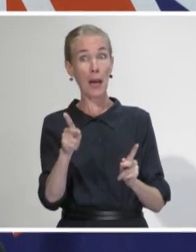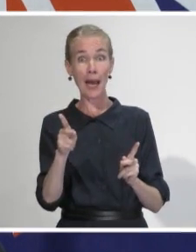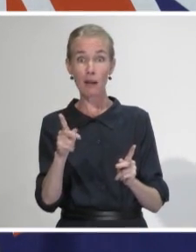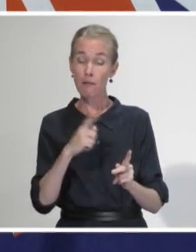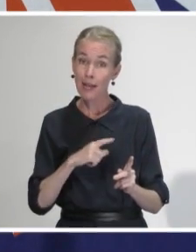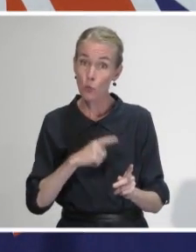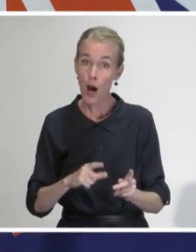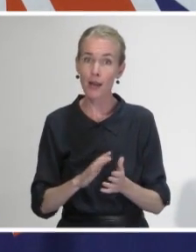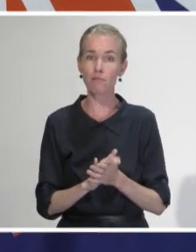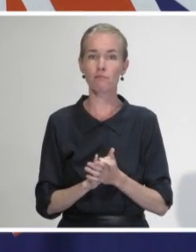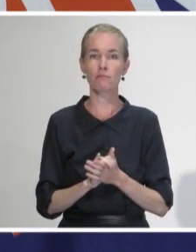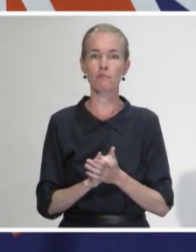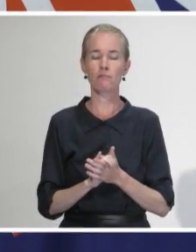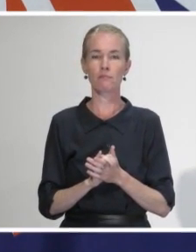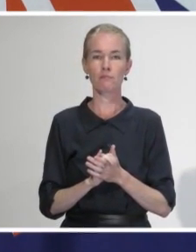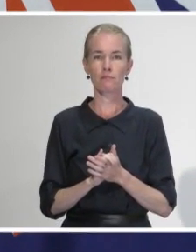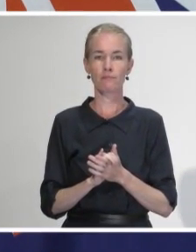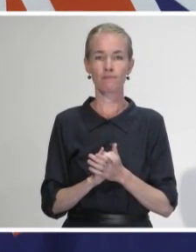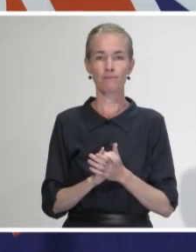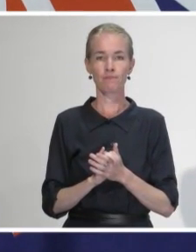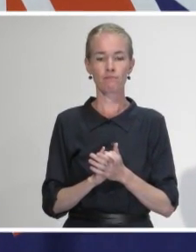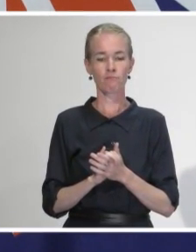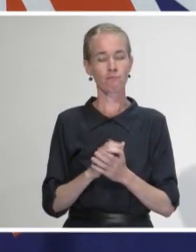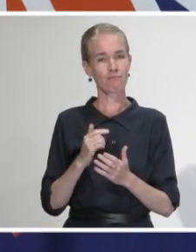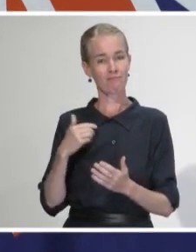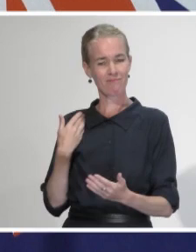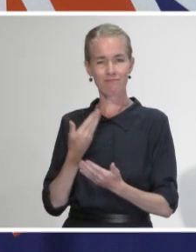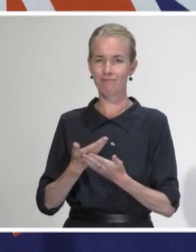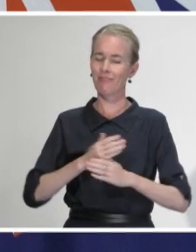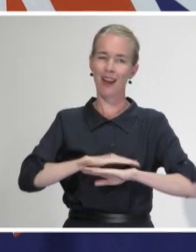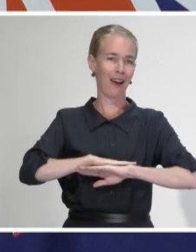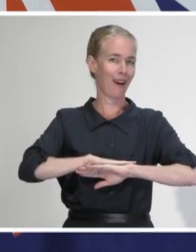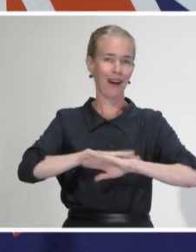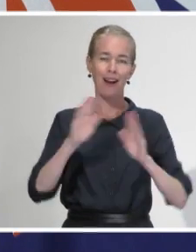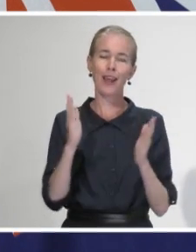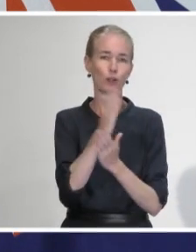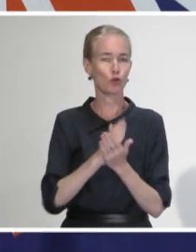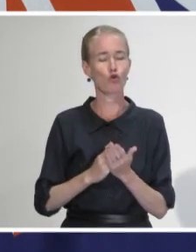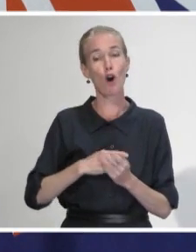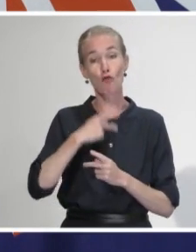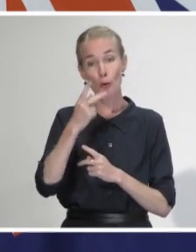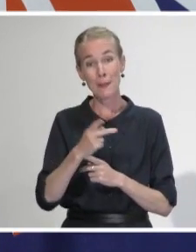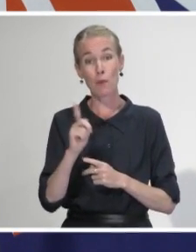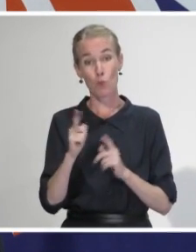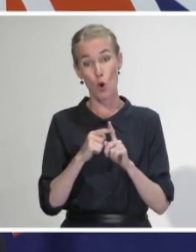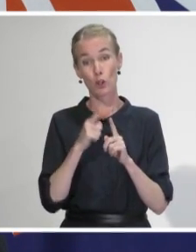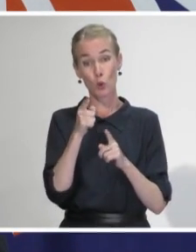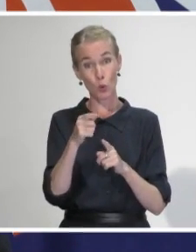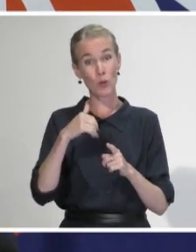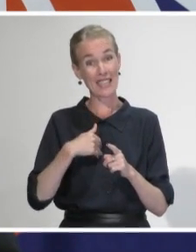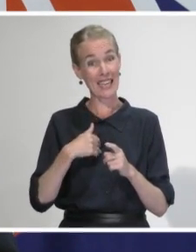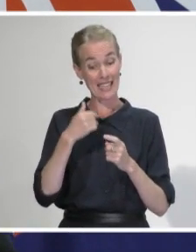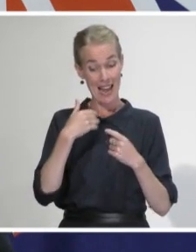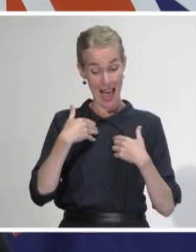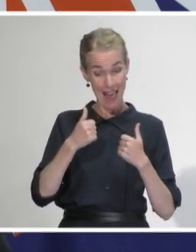accessing health care, whether it's at a GP or at a hospital or some other health care is an essential service and it's one of the very